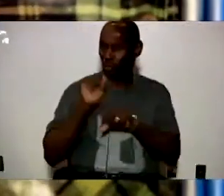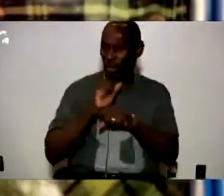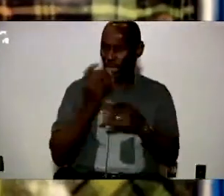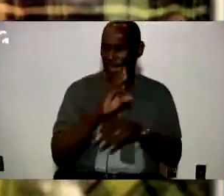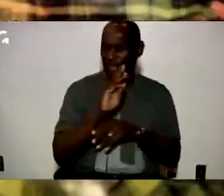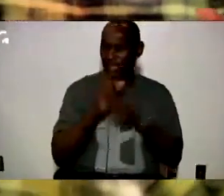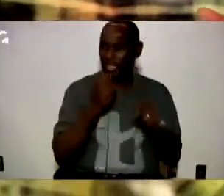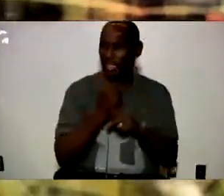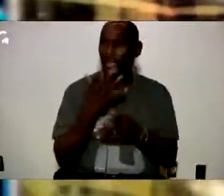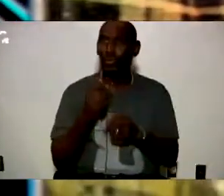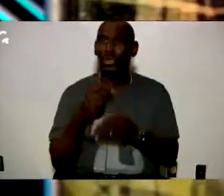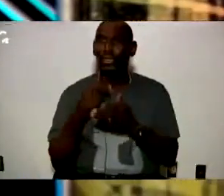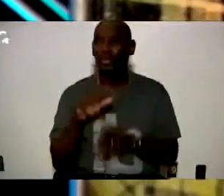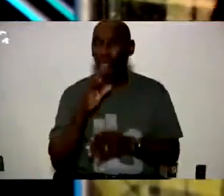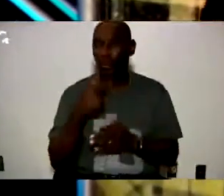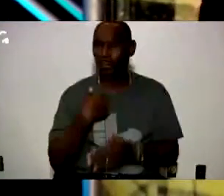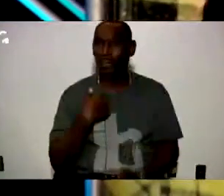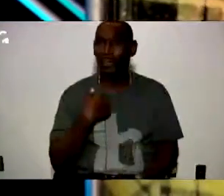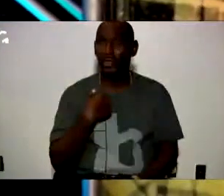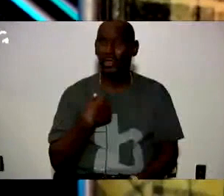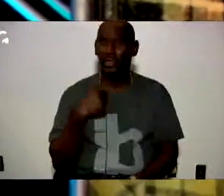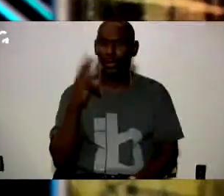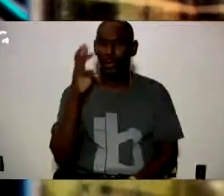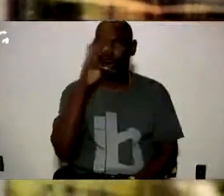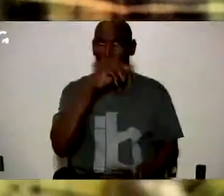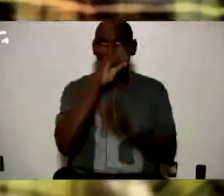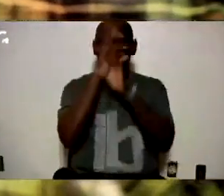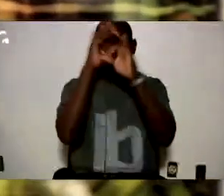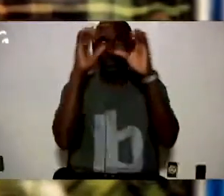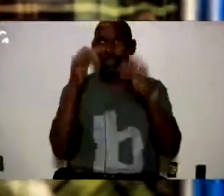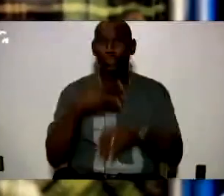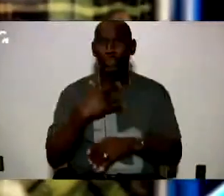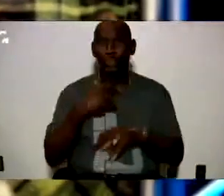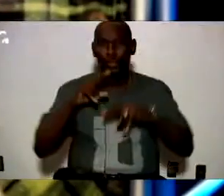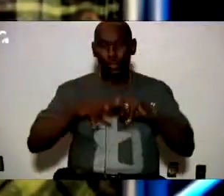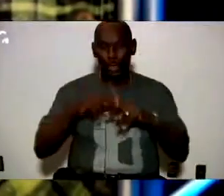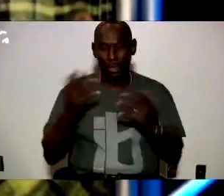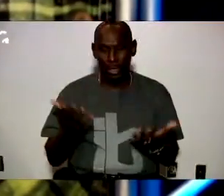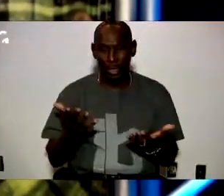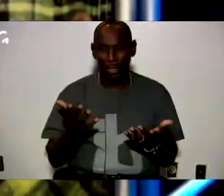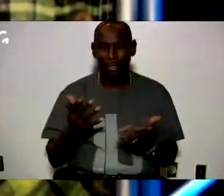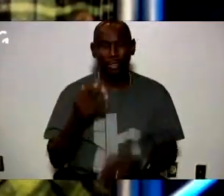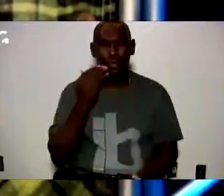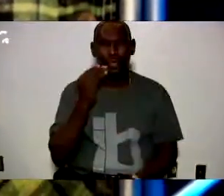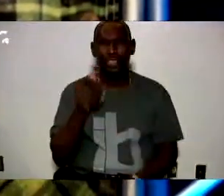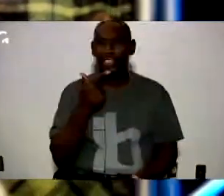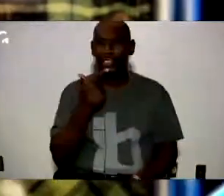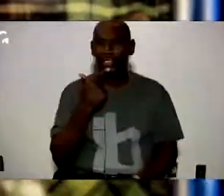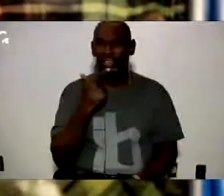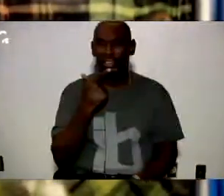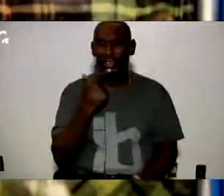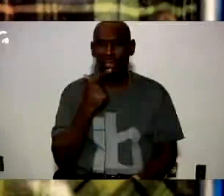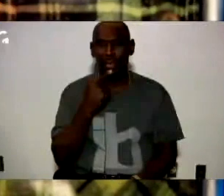talk to me. In your wildest dreams, did you ever think we'd be sitting here? And she, you know what she said? She said, babe,